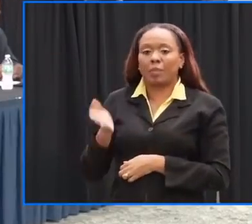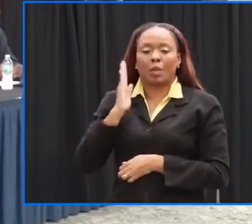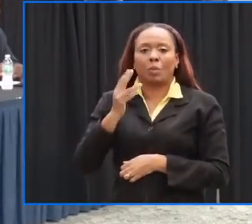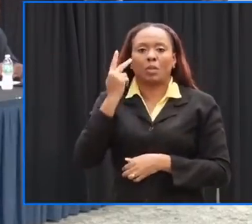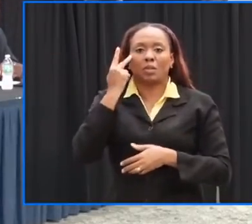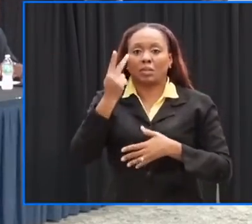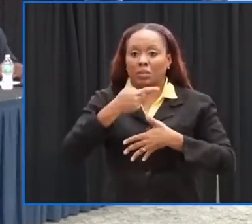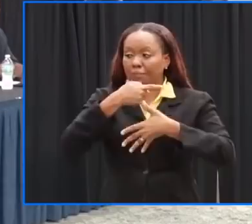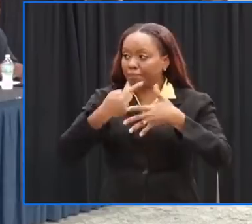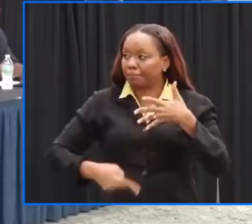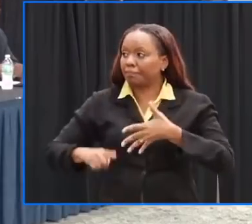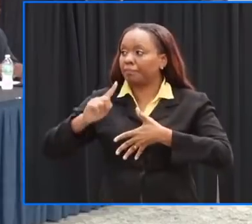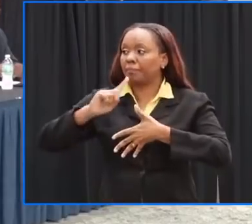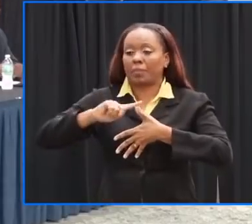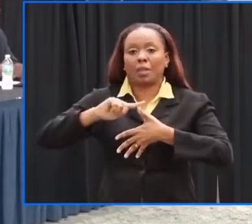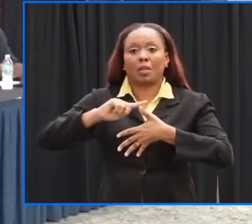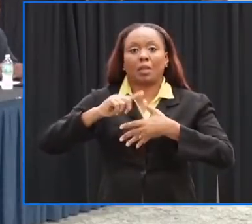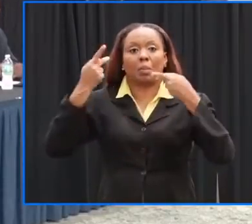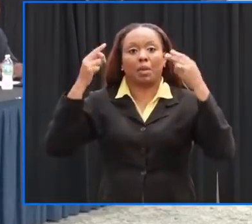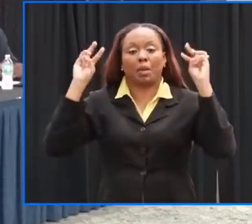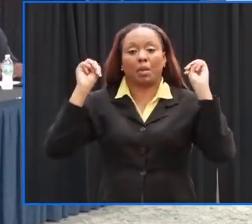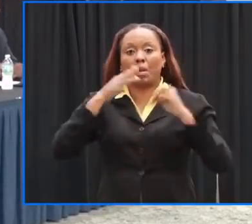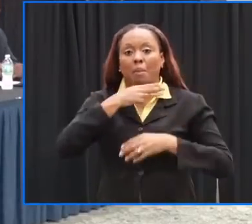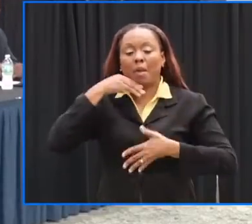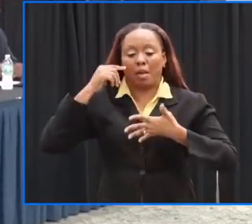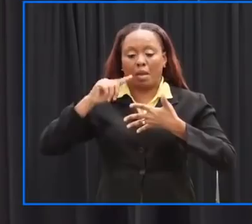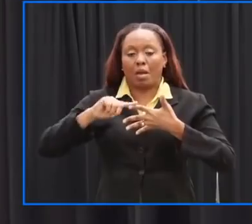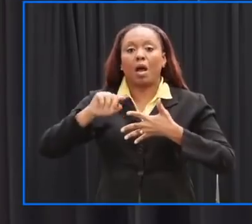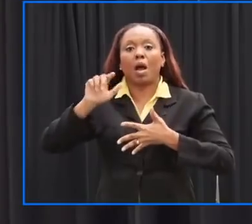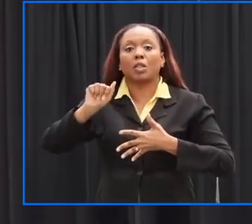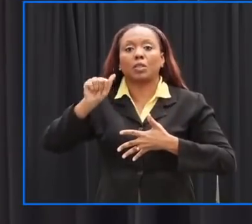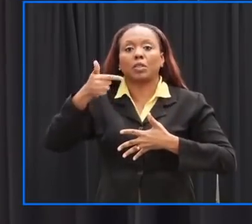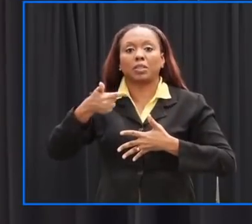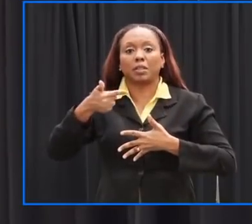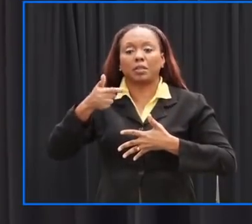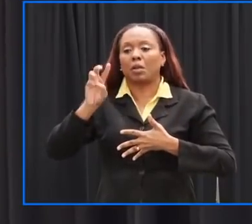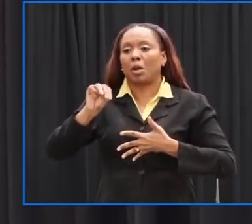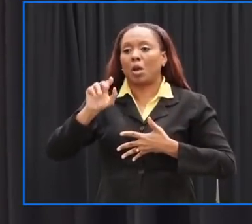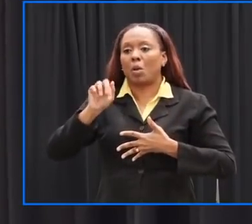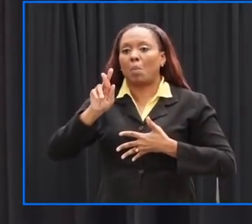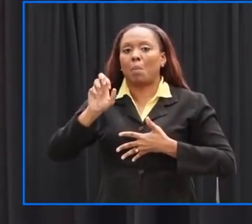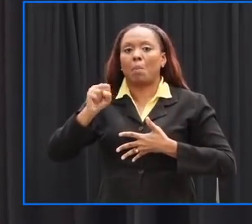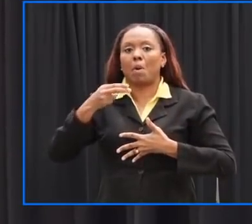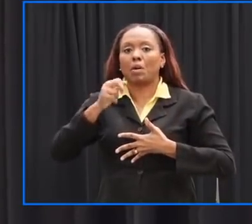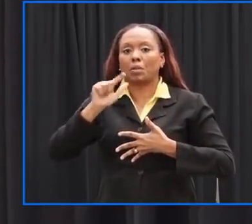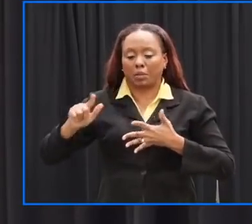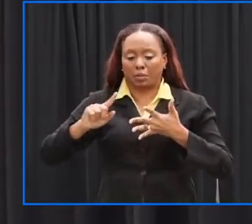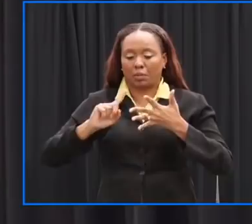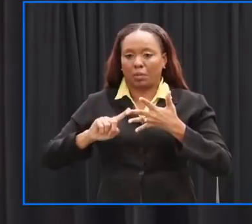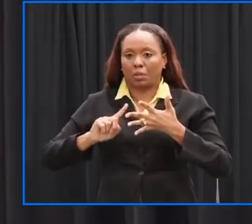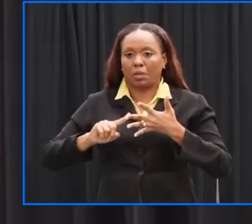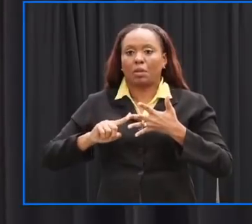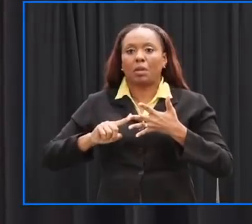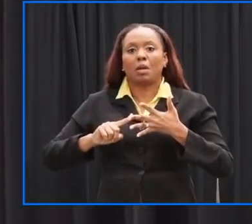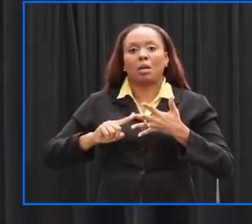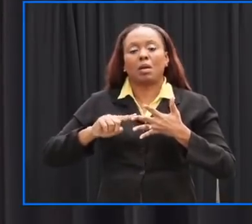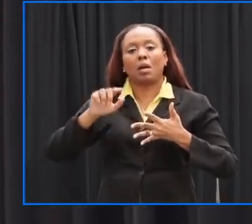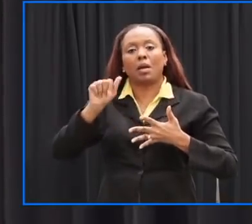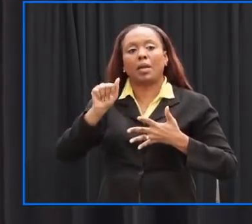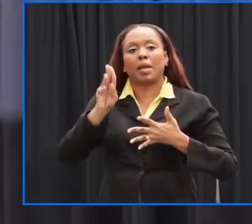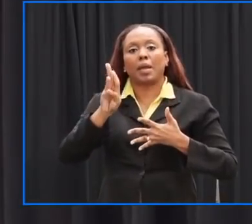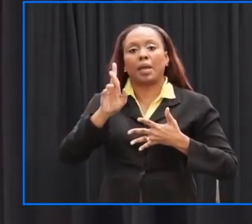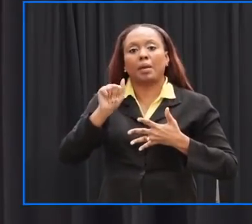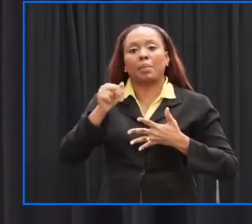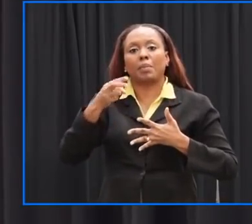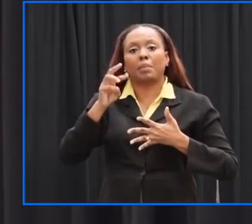Attorney General and Minister of Legal Affairs the Honourable Dale Marshall, the Minister of Home Affairs, Information and Public Affairs the Honourable Wilfred